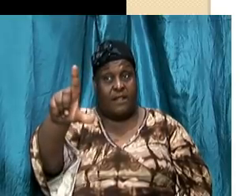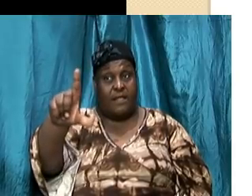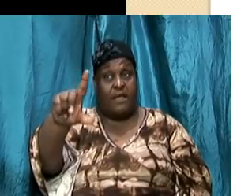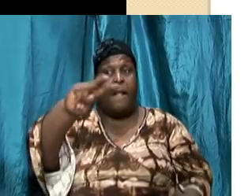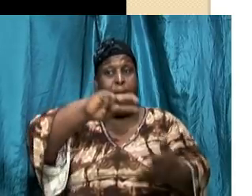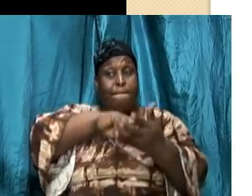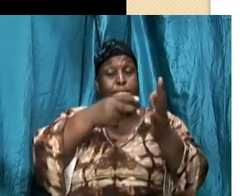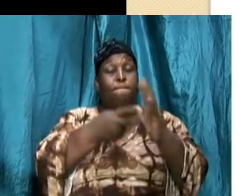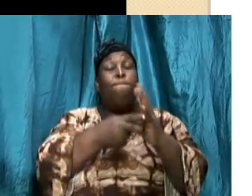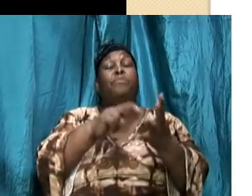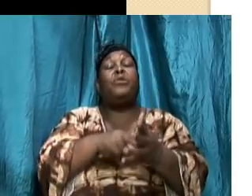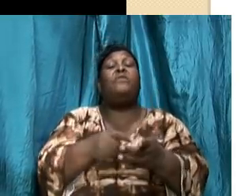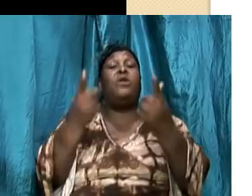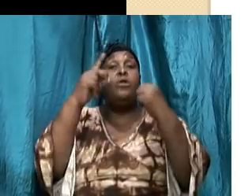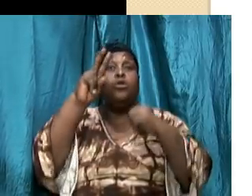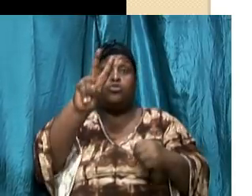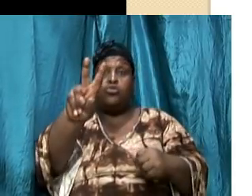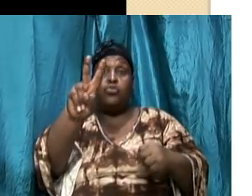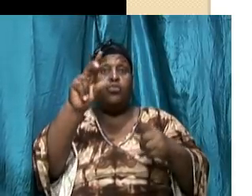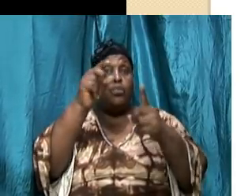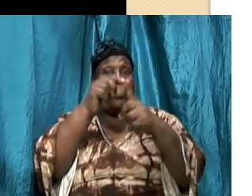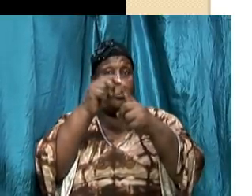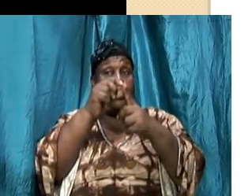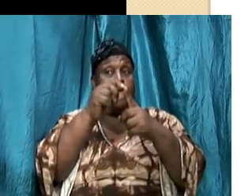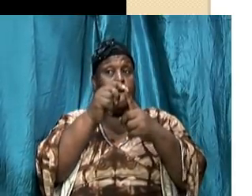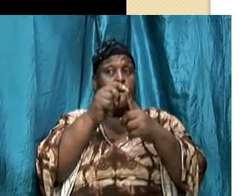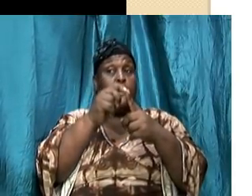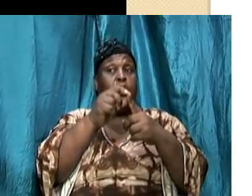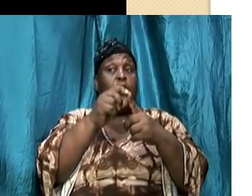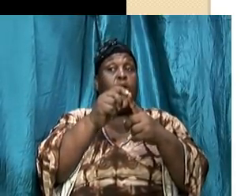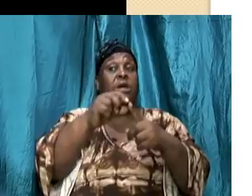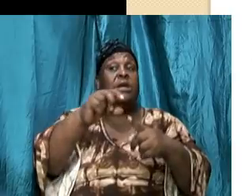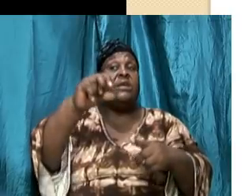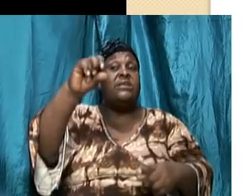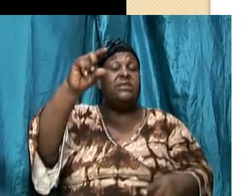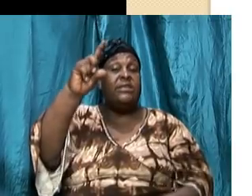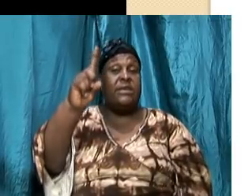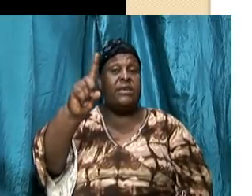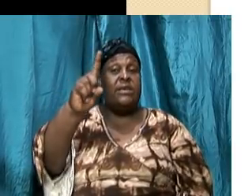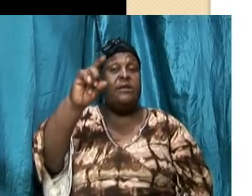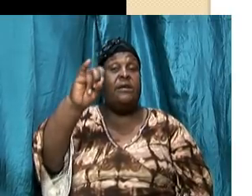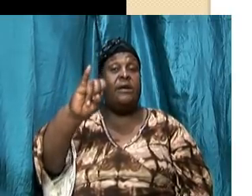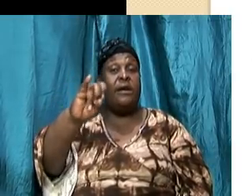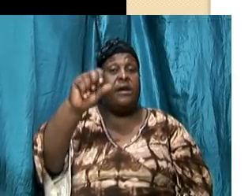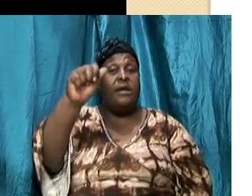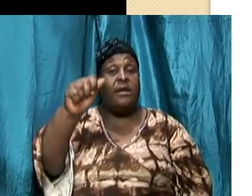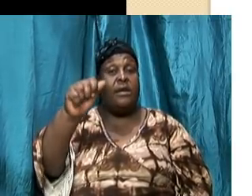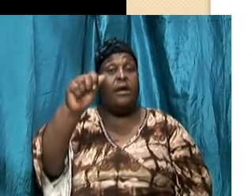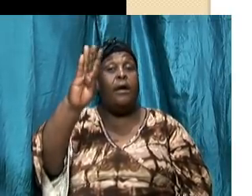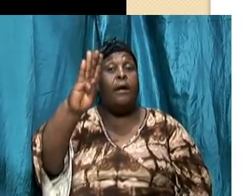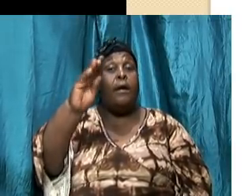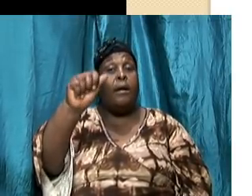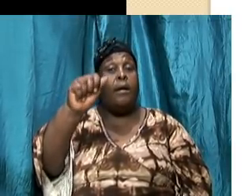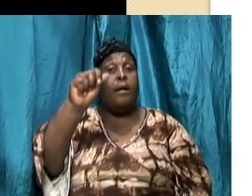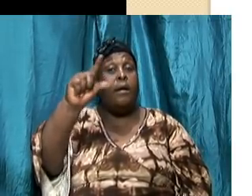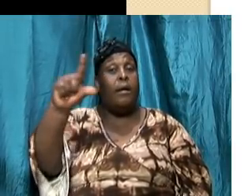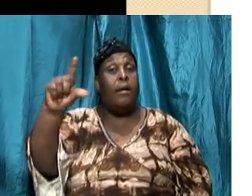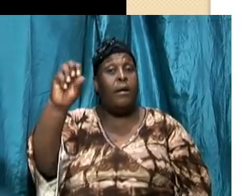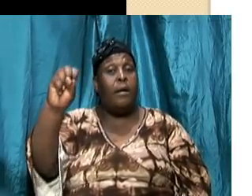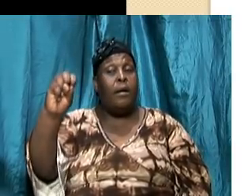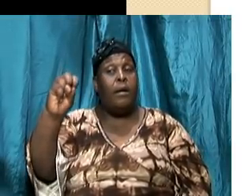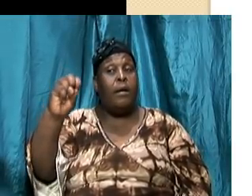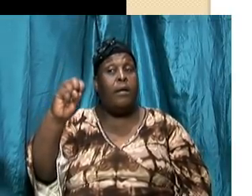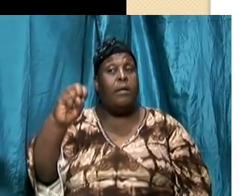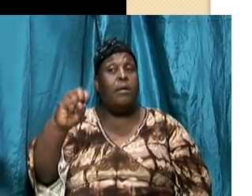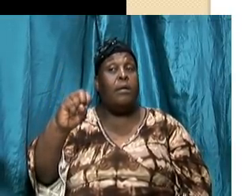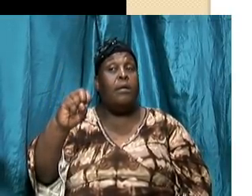is derived from the Greek word diabolos bear that in mind take your time and it is a compound of the words